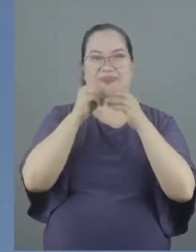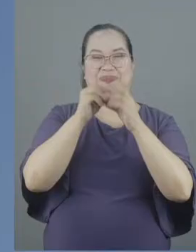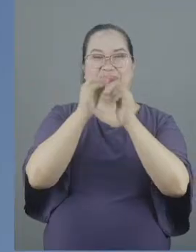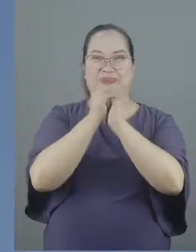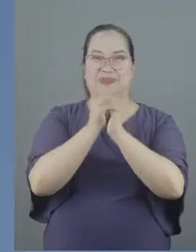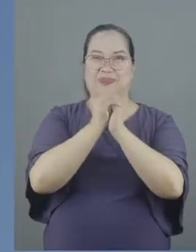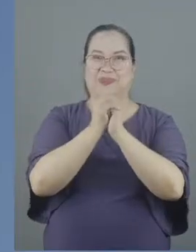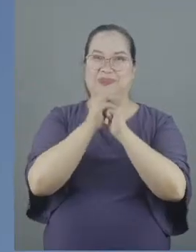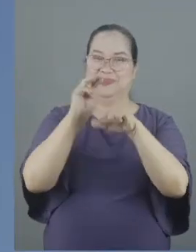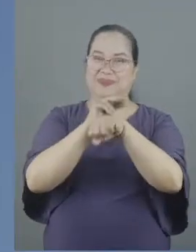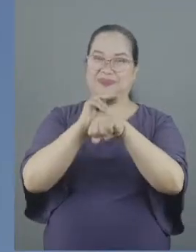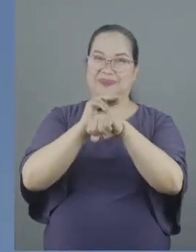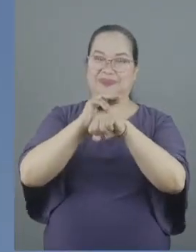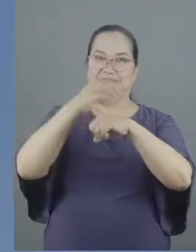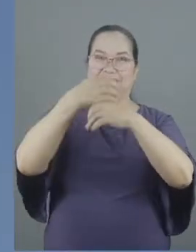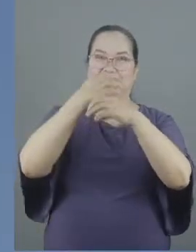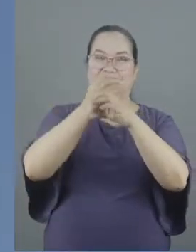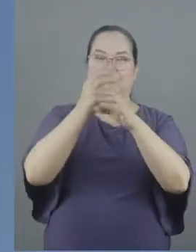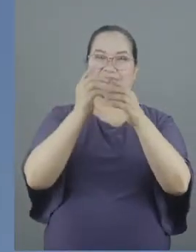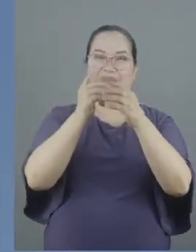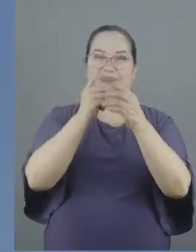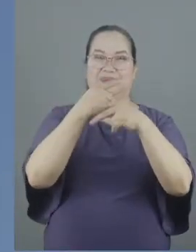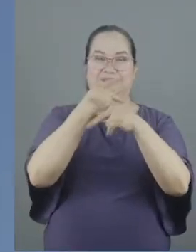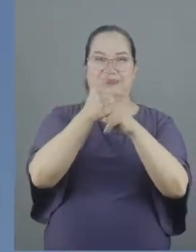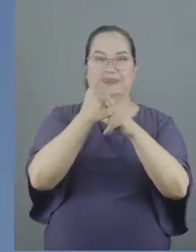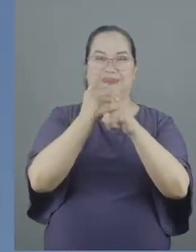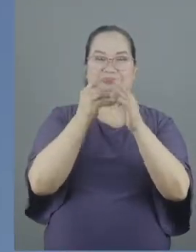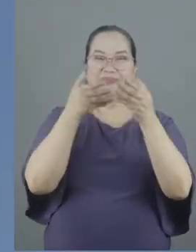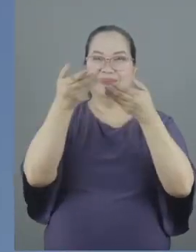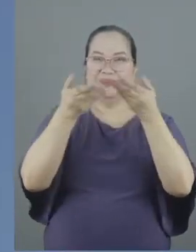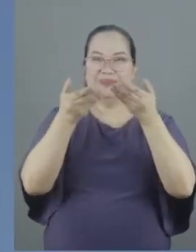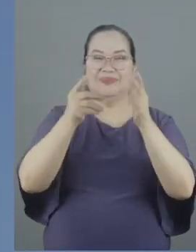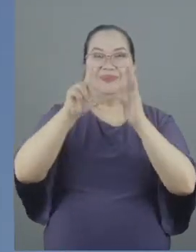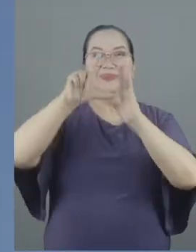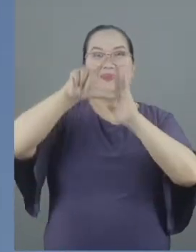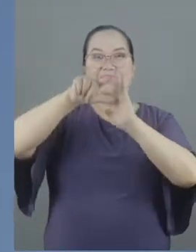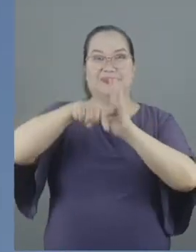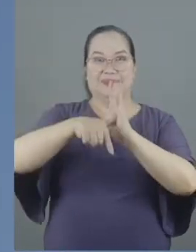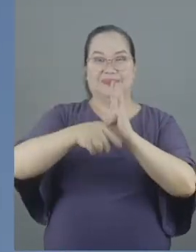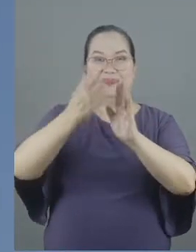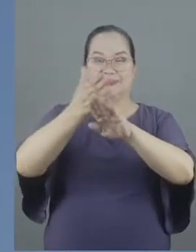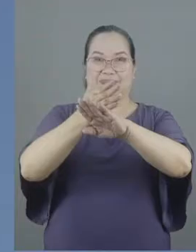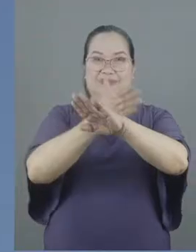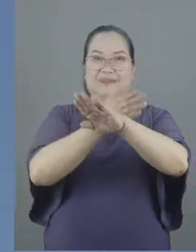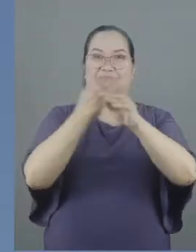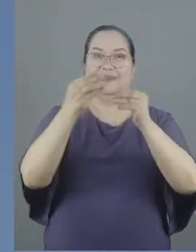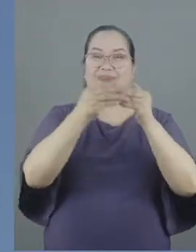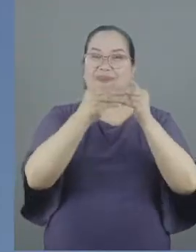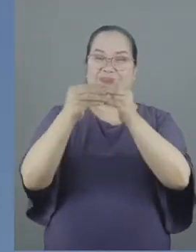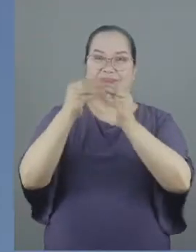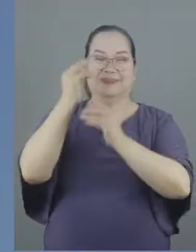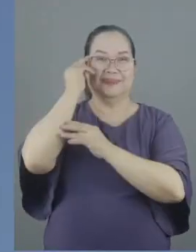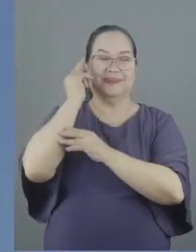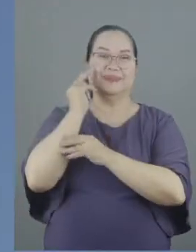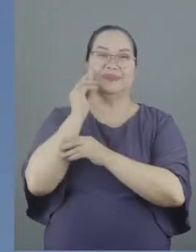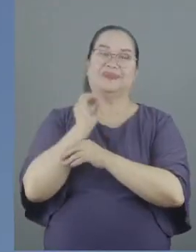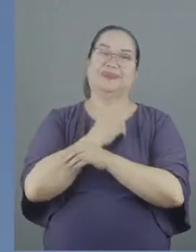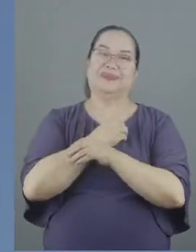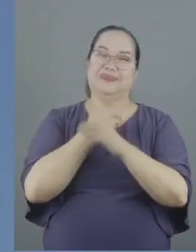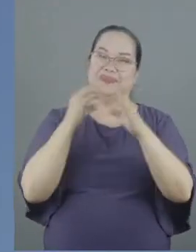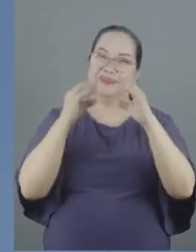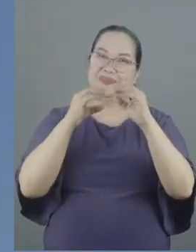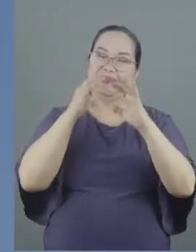ministry as the creative production consultant and eventually later on to head our communications